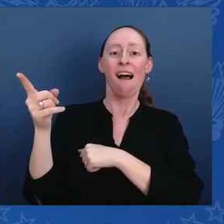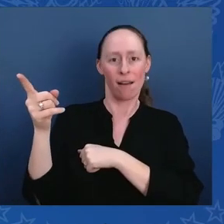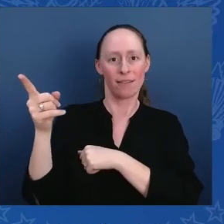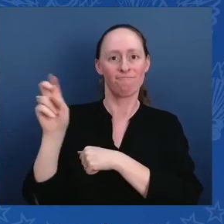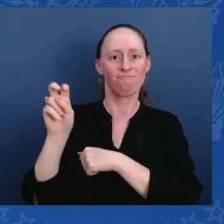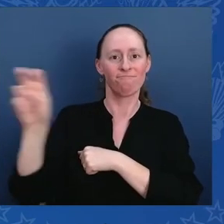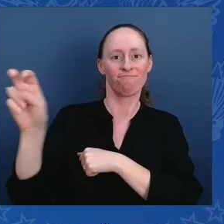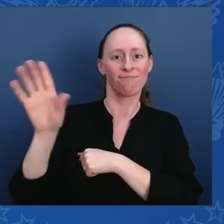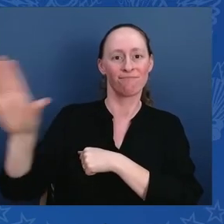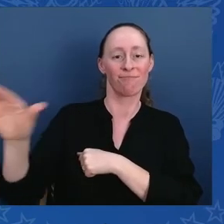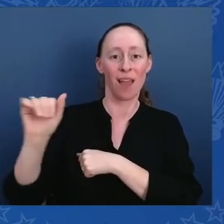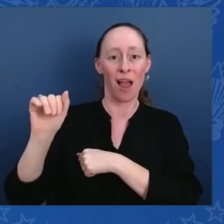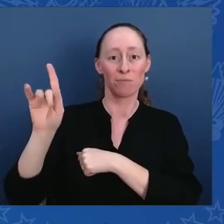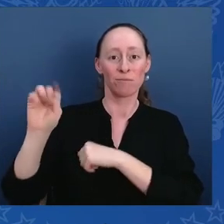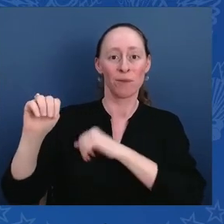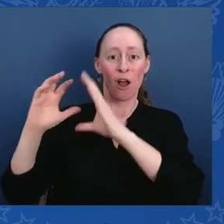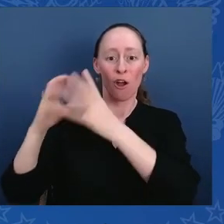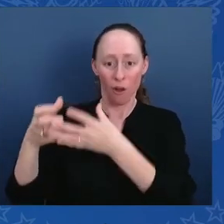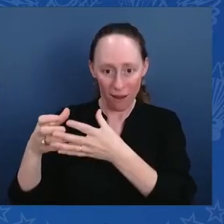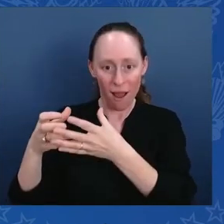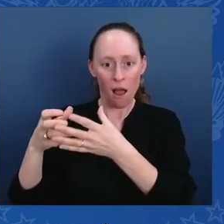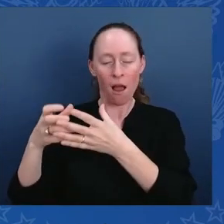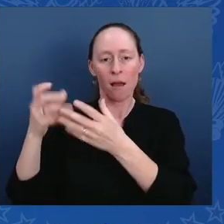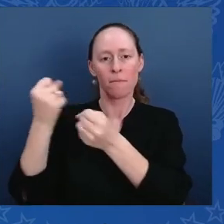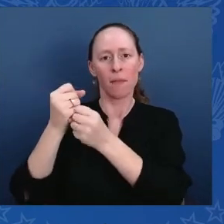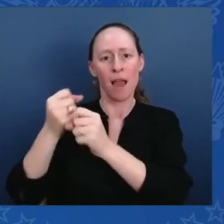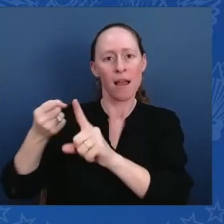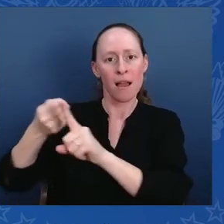to do, who really brought first-